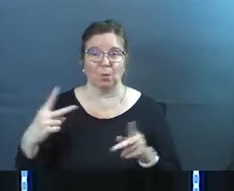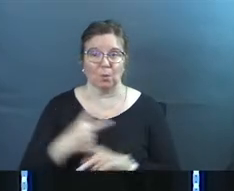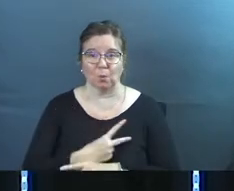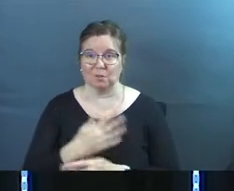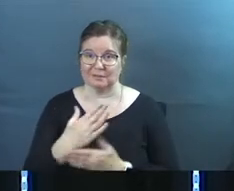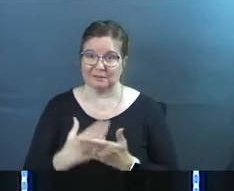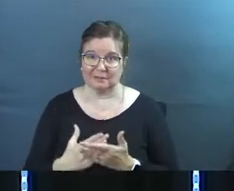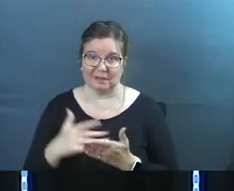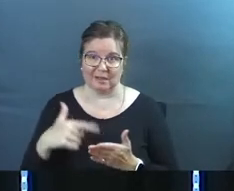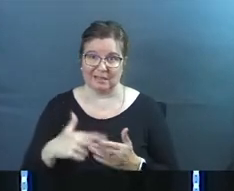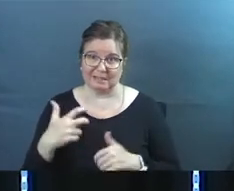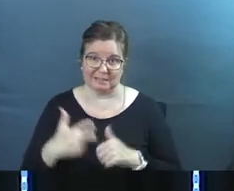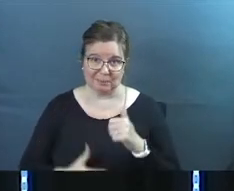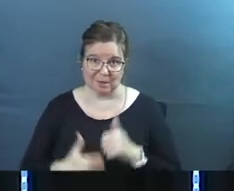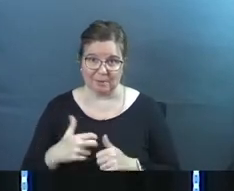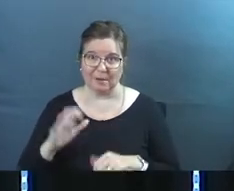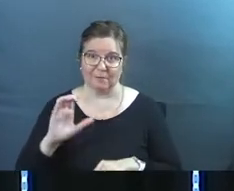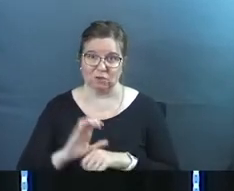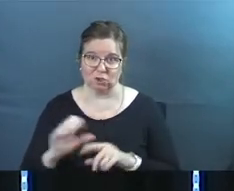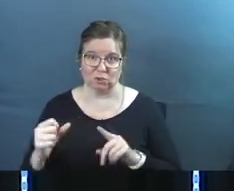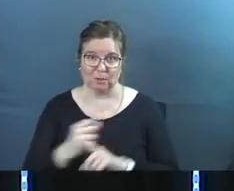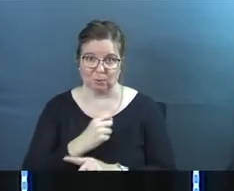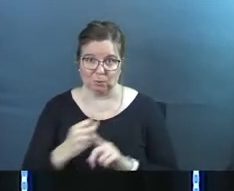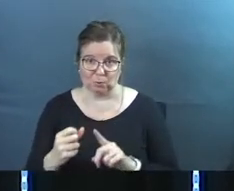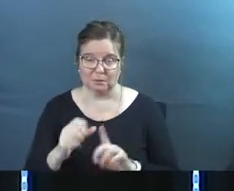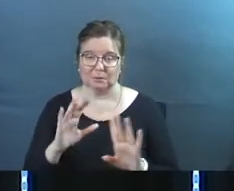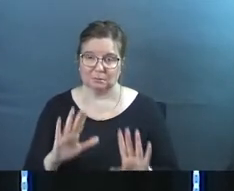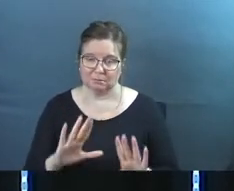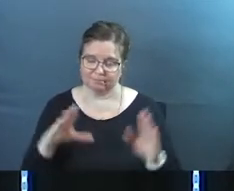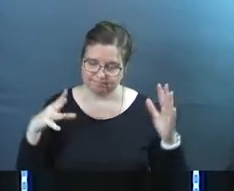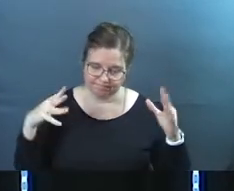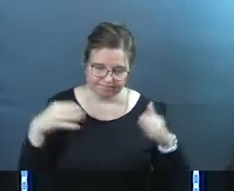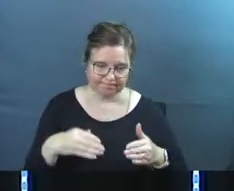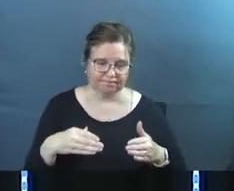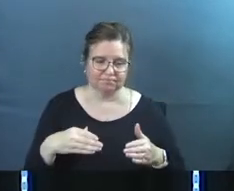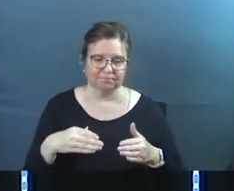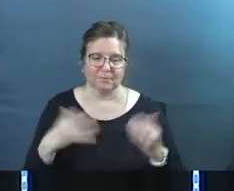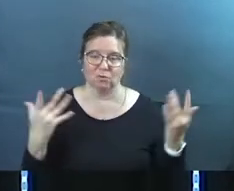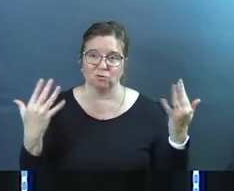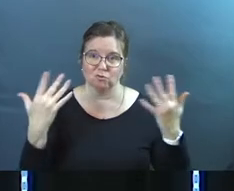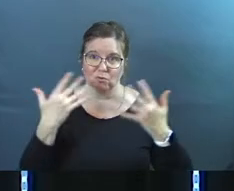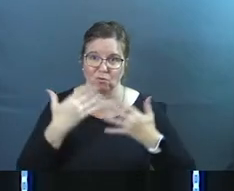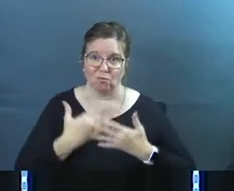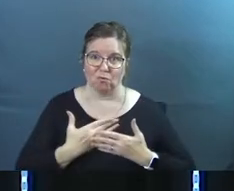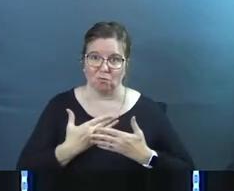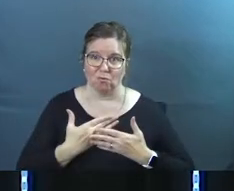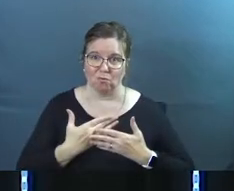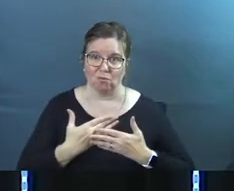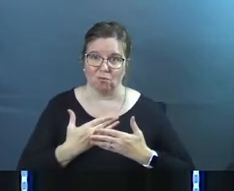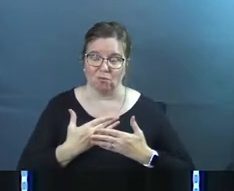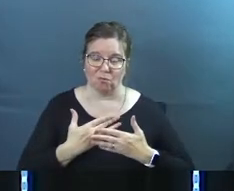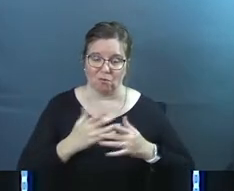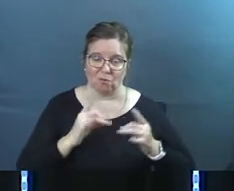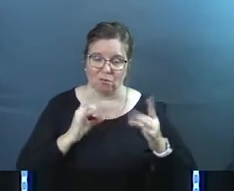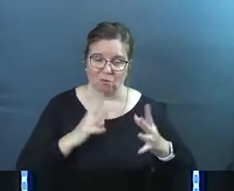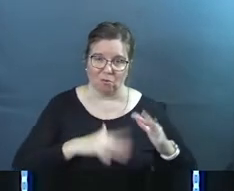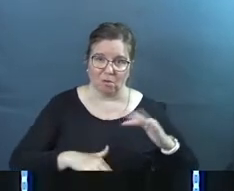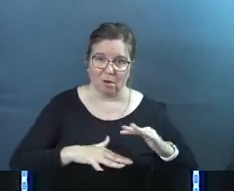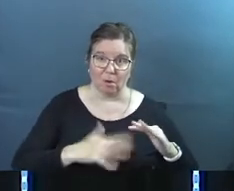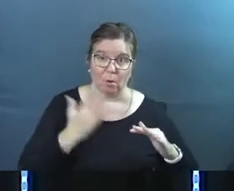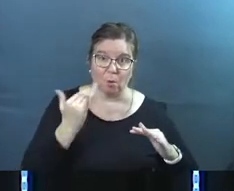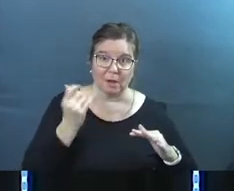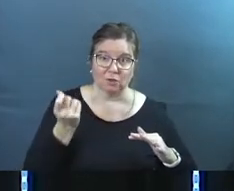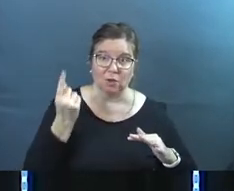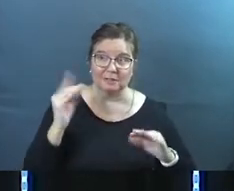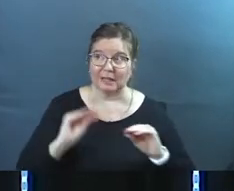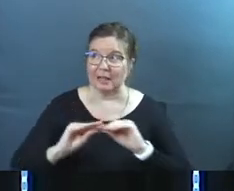aspect of this problem of church abuse. I'm going to go into the darkness so that we can understand where the light